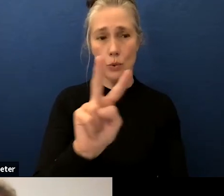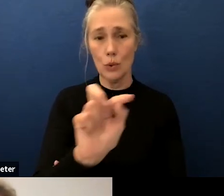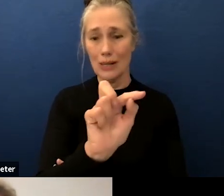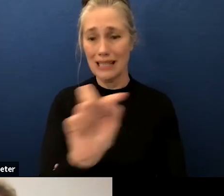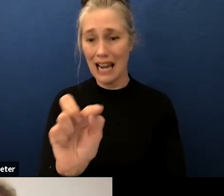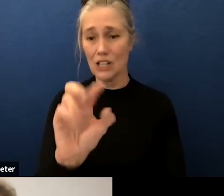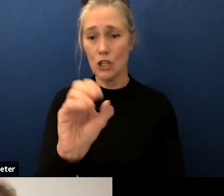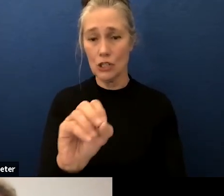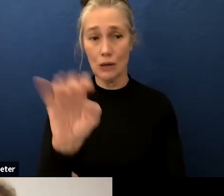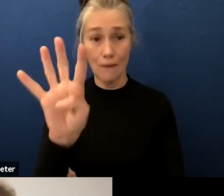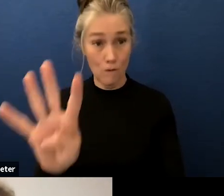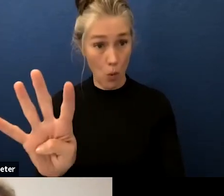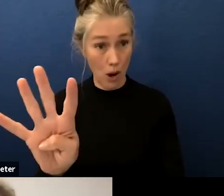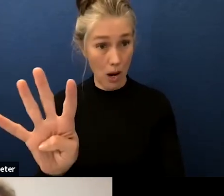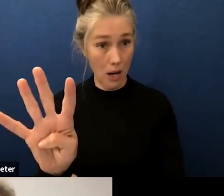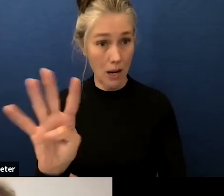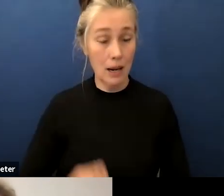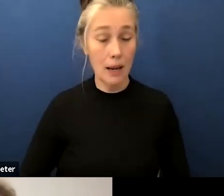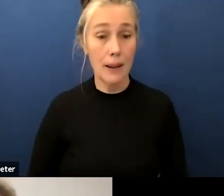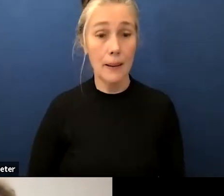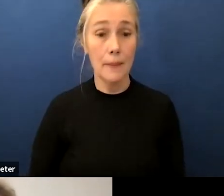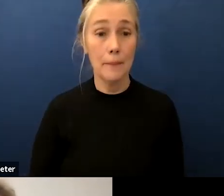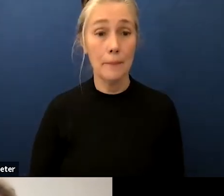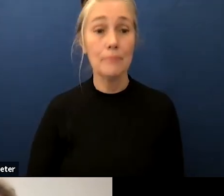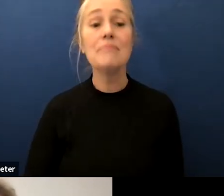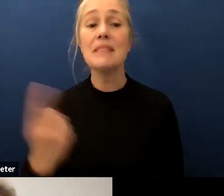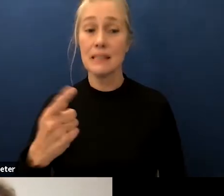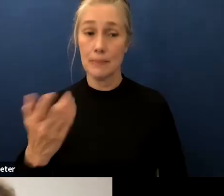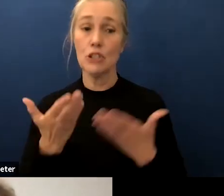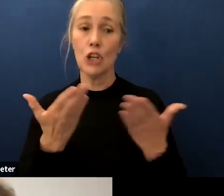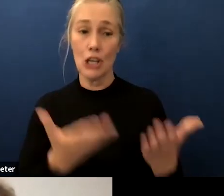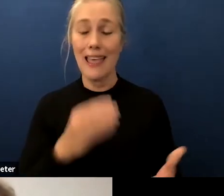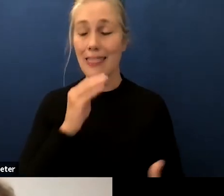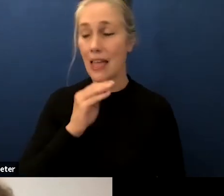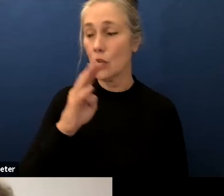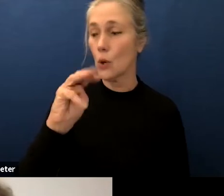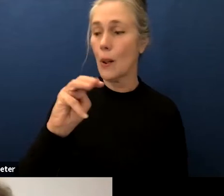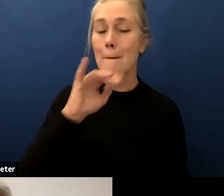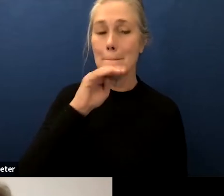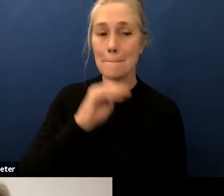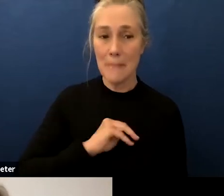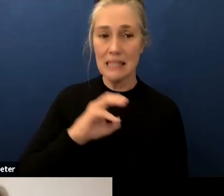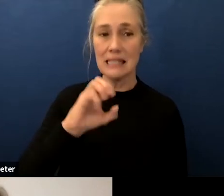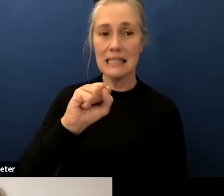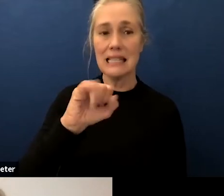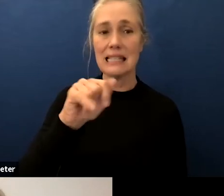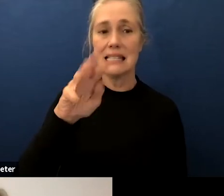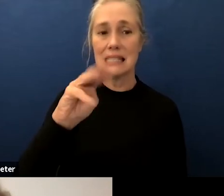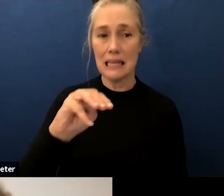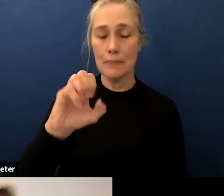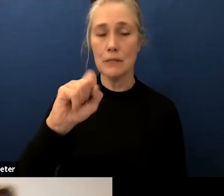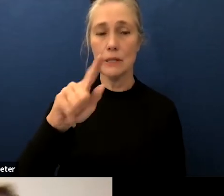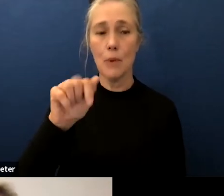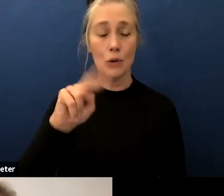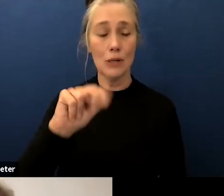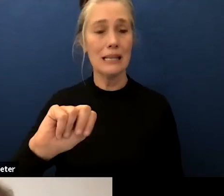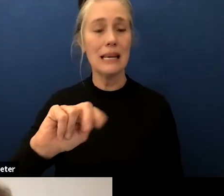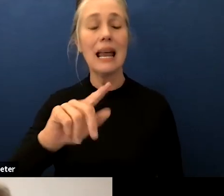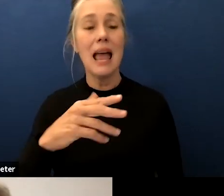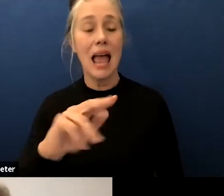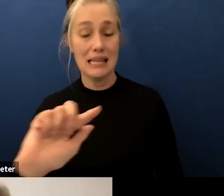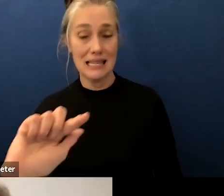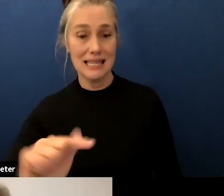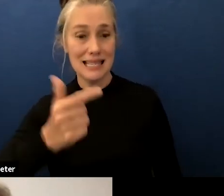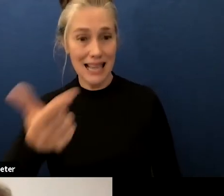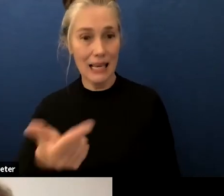zero four so moved thank you miss sims moten and a second please i second thanks miss munoz